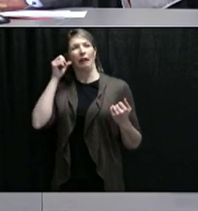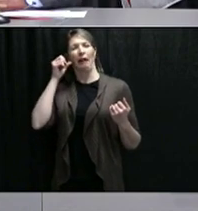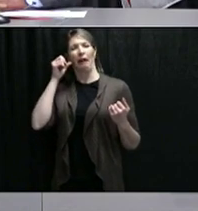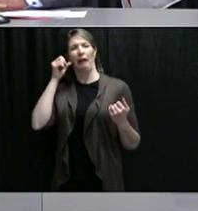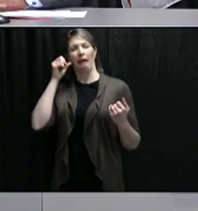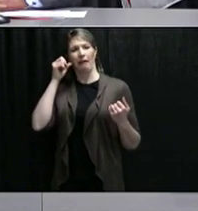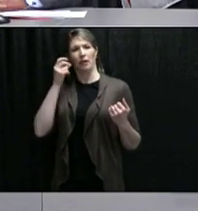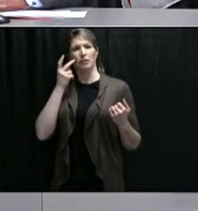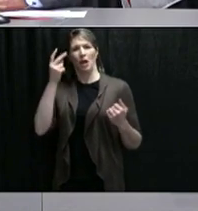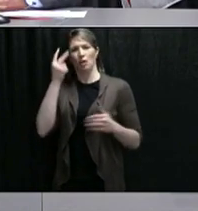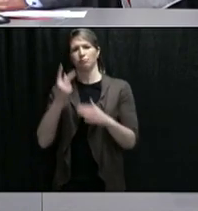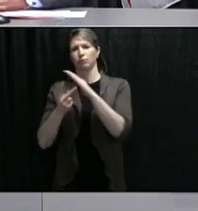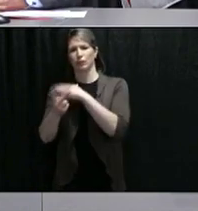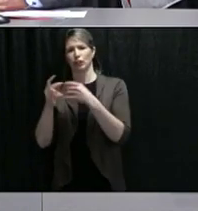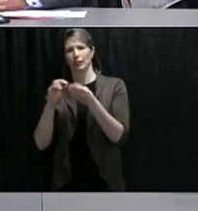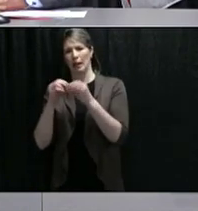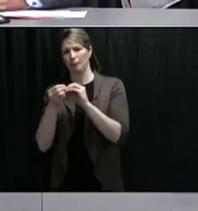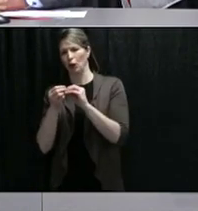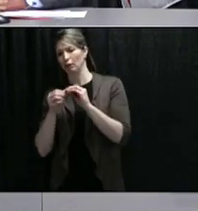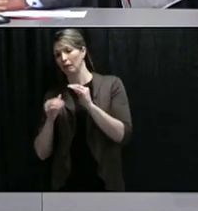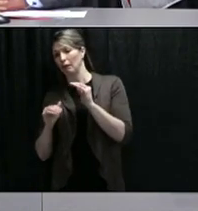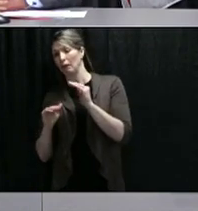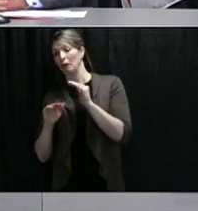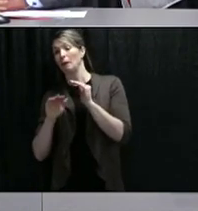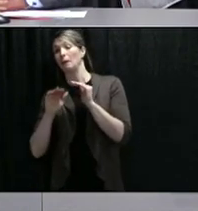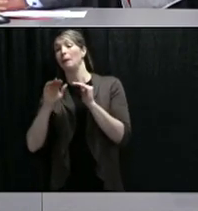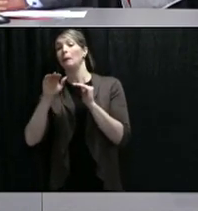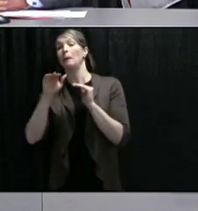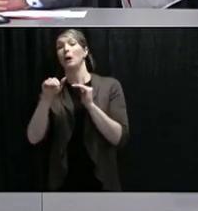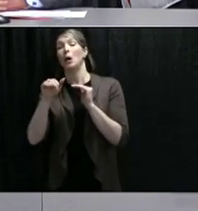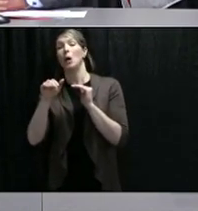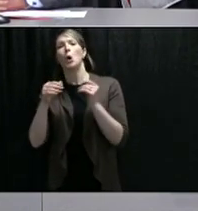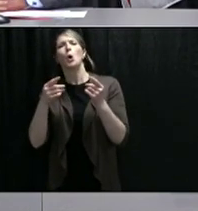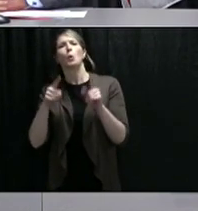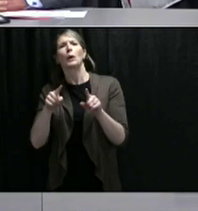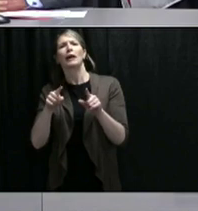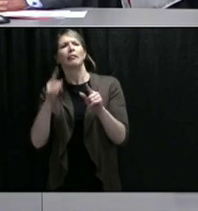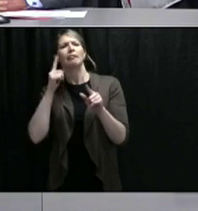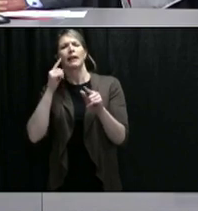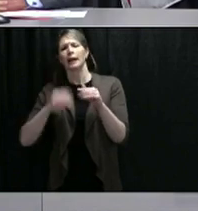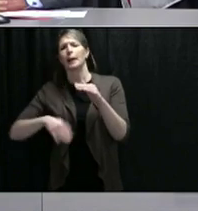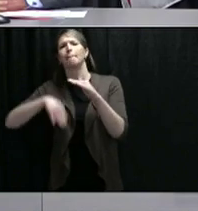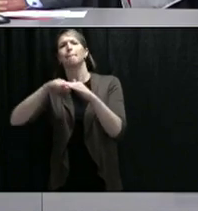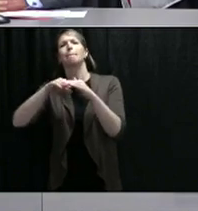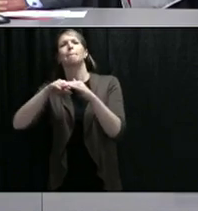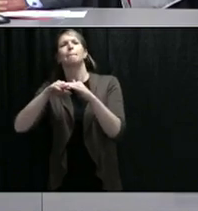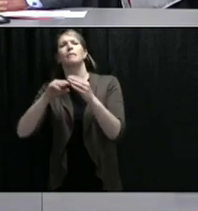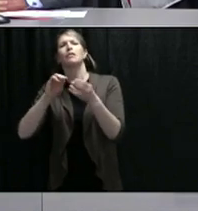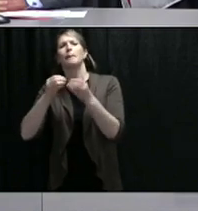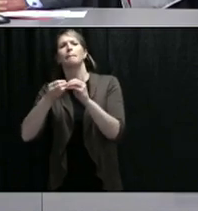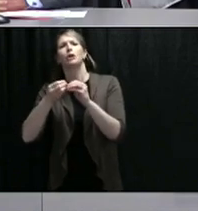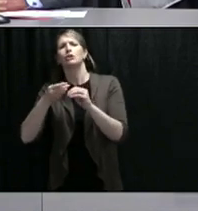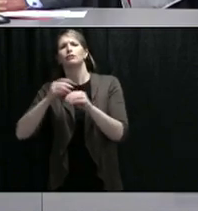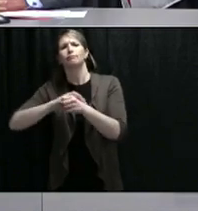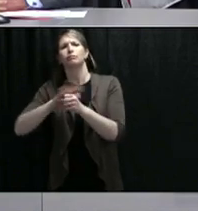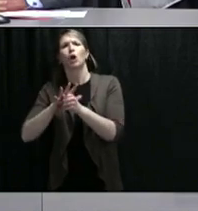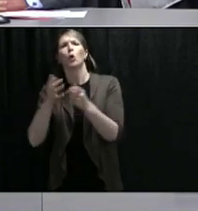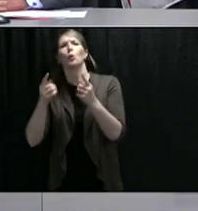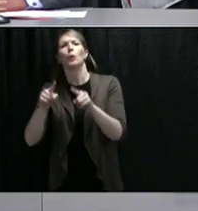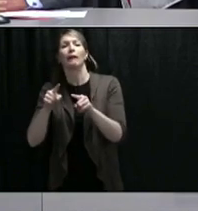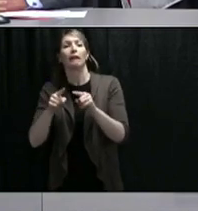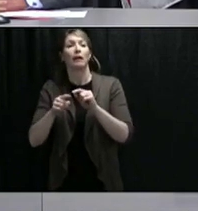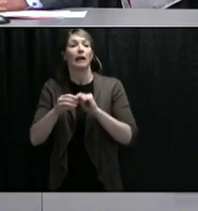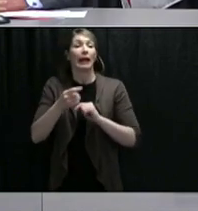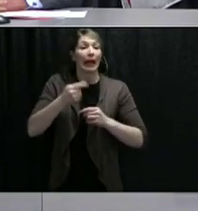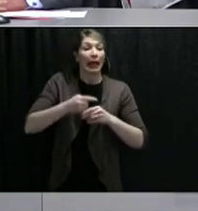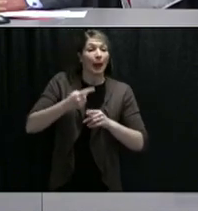peak not until late fall. A lot of people are confused about what to expect. What should we make of these differences? I think the only thing you can